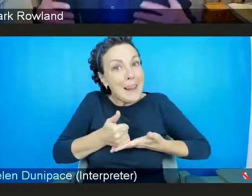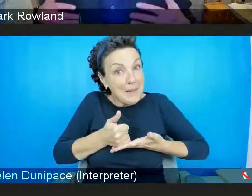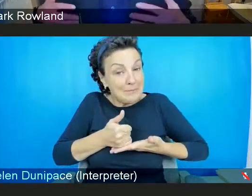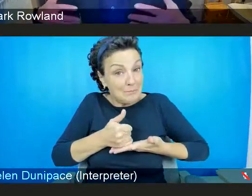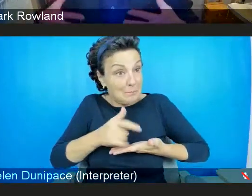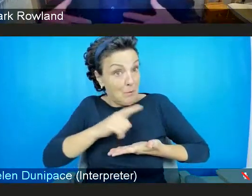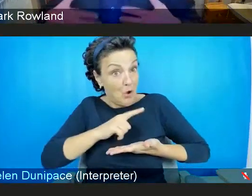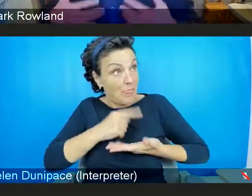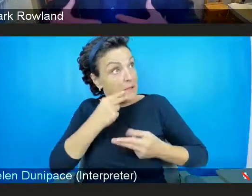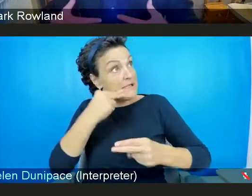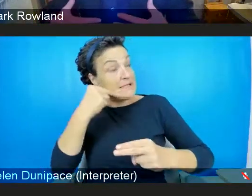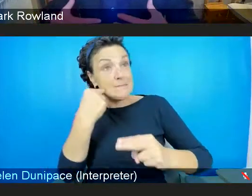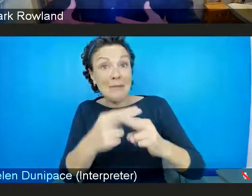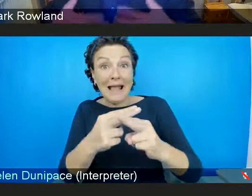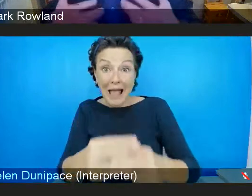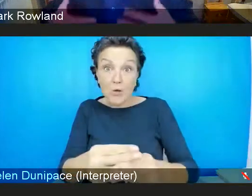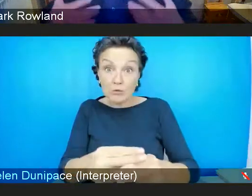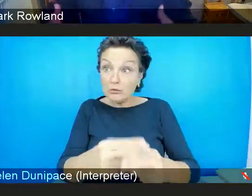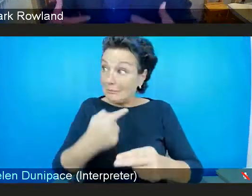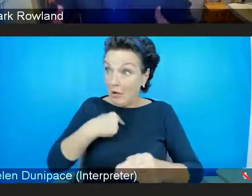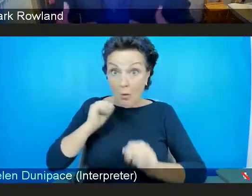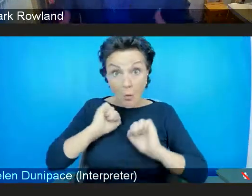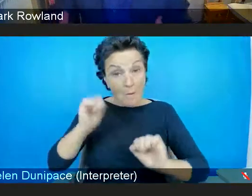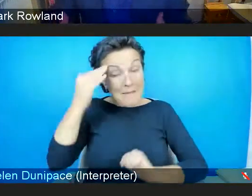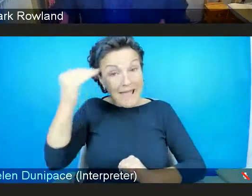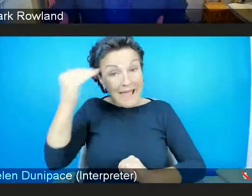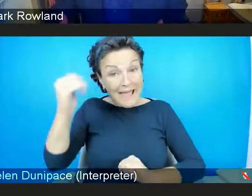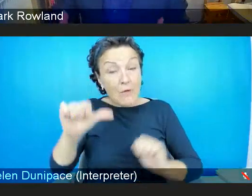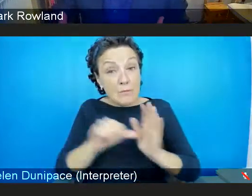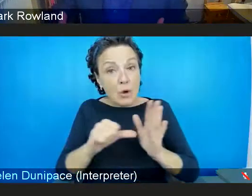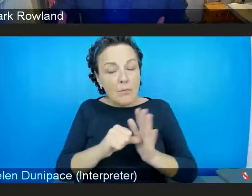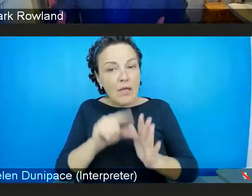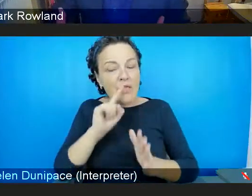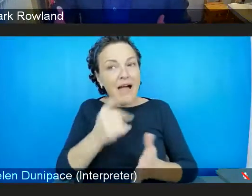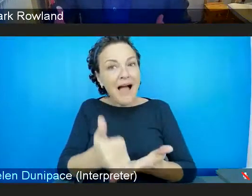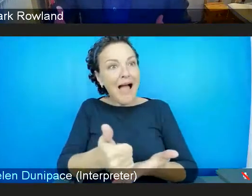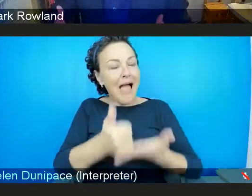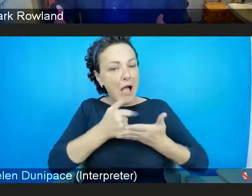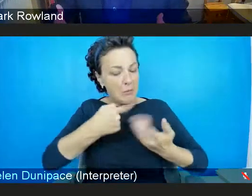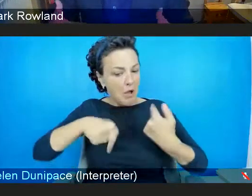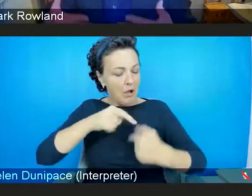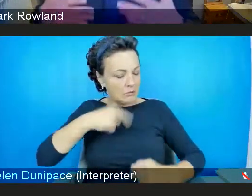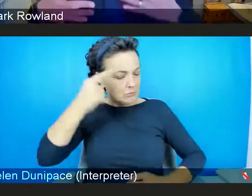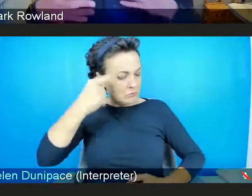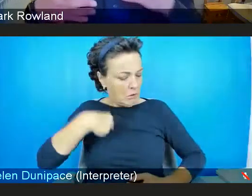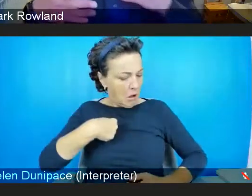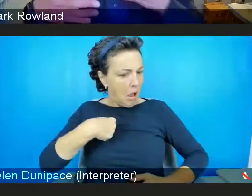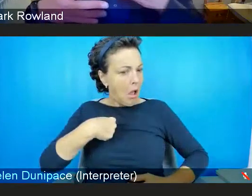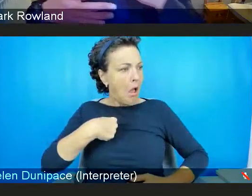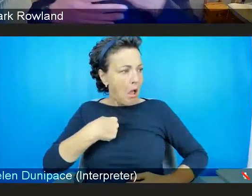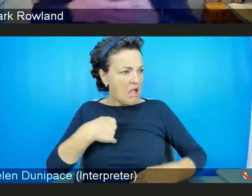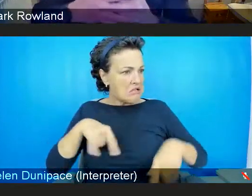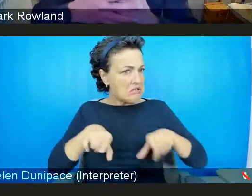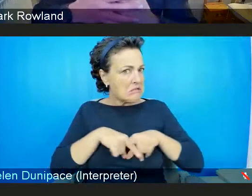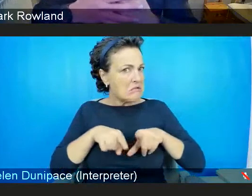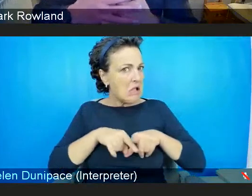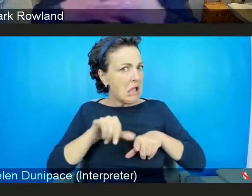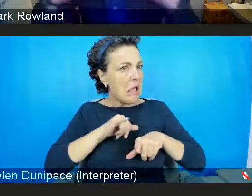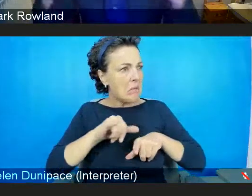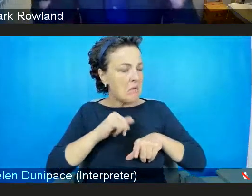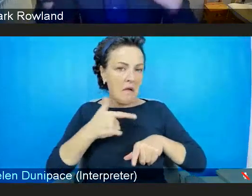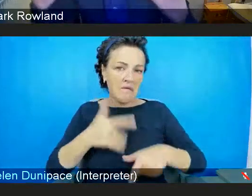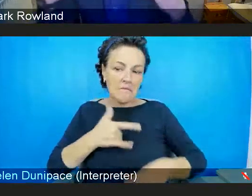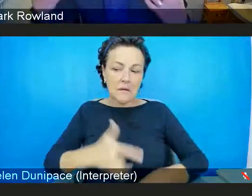to be able to articulate what is actually happening in our inner lives and be able to bring that a little bit closer